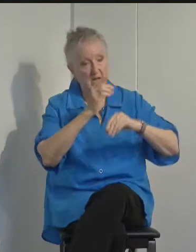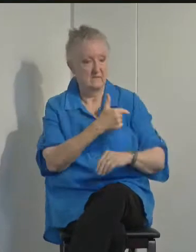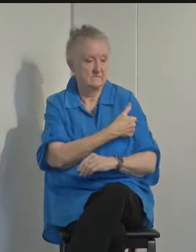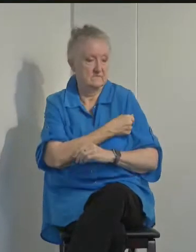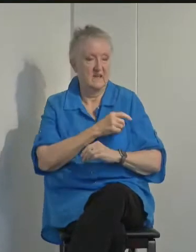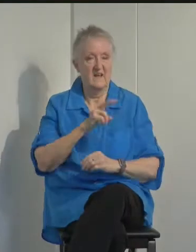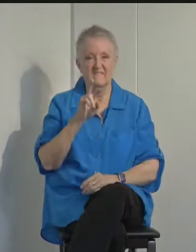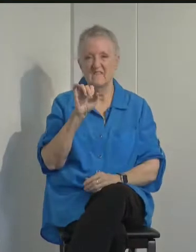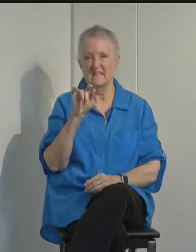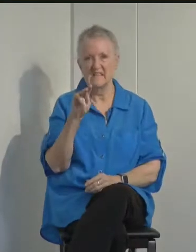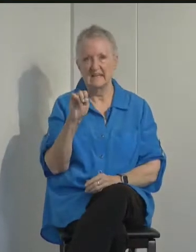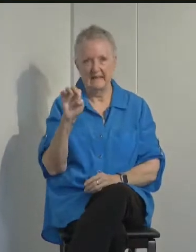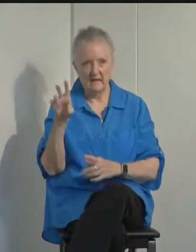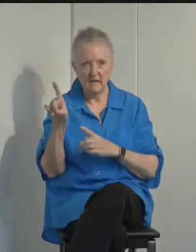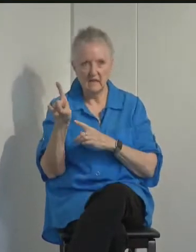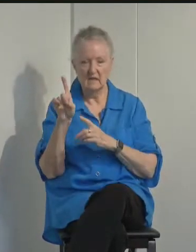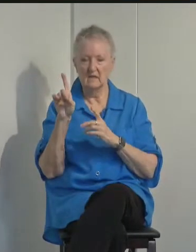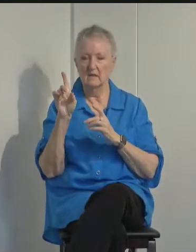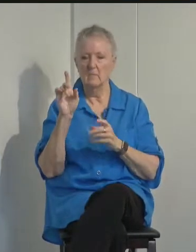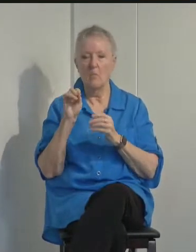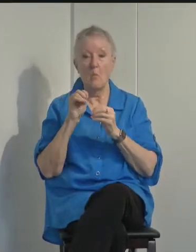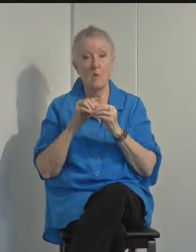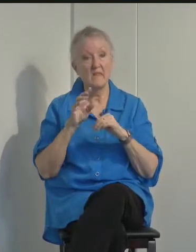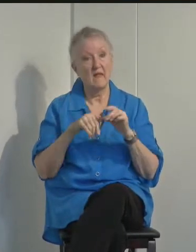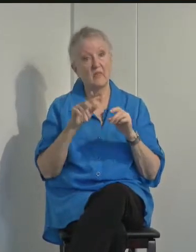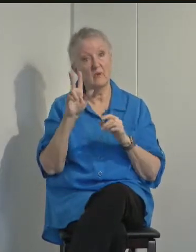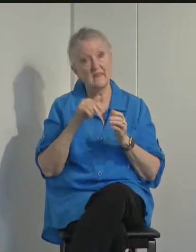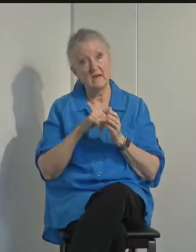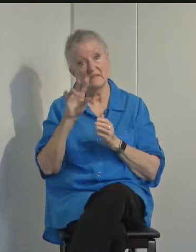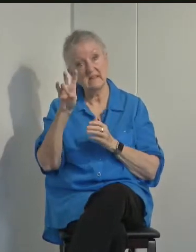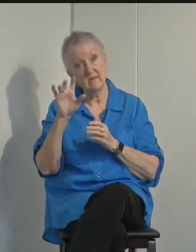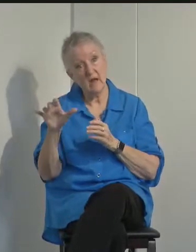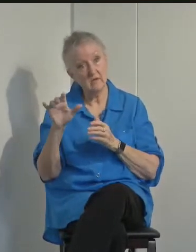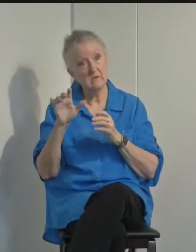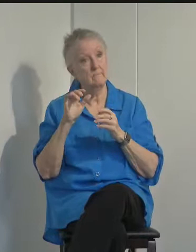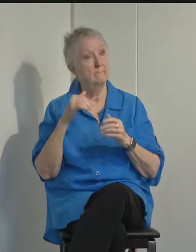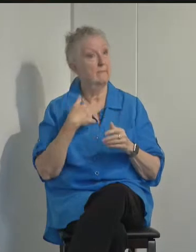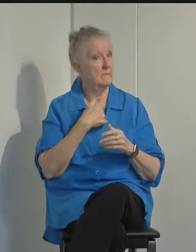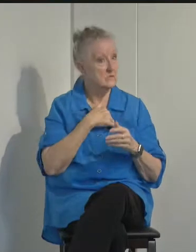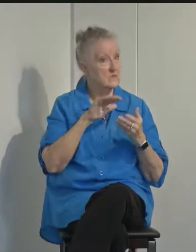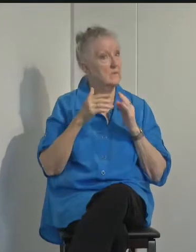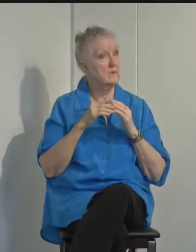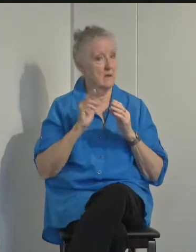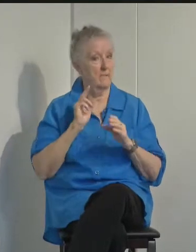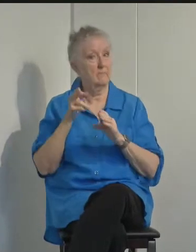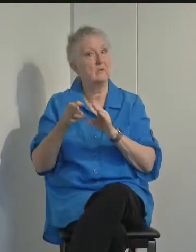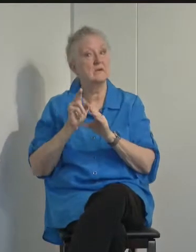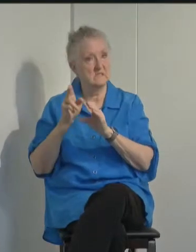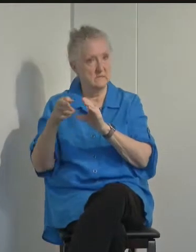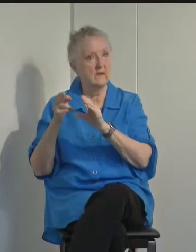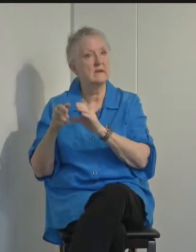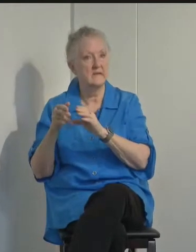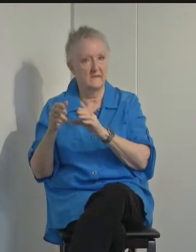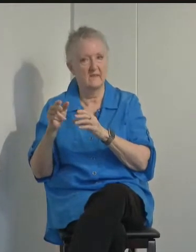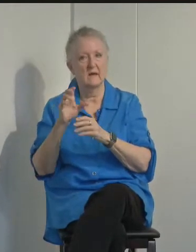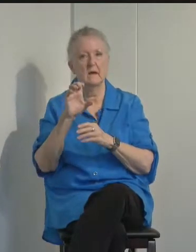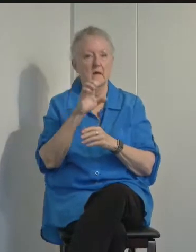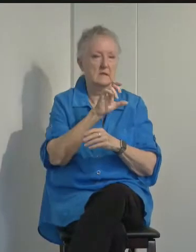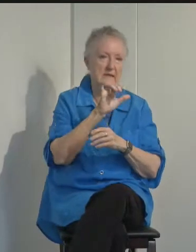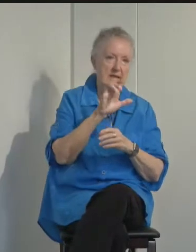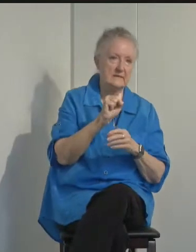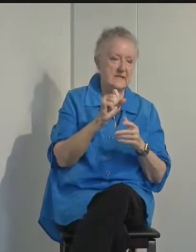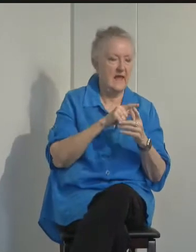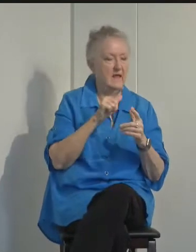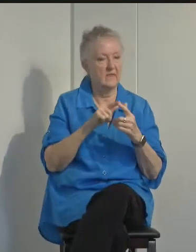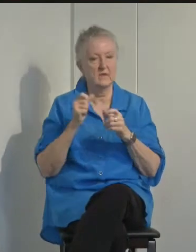weeks, more than 3,700 community members participated in the County's Senior Housing Flu Shot Clinics and the Drive